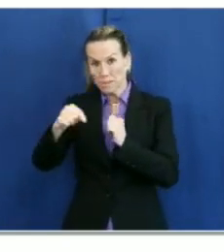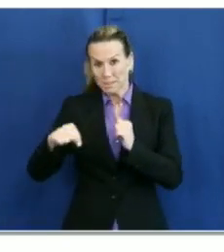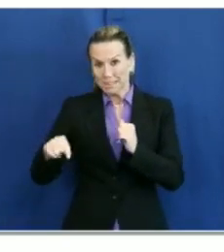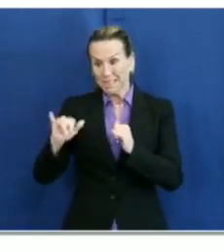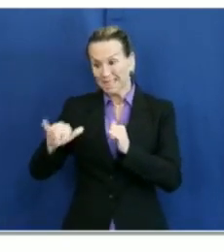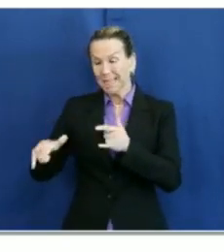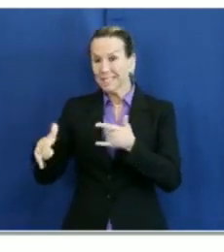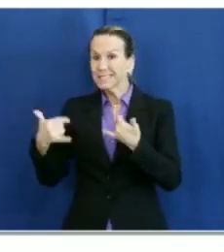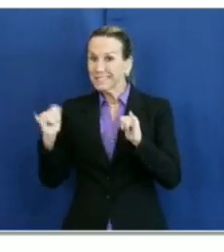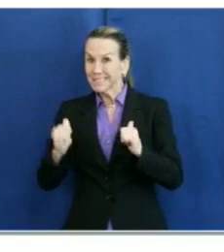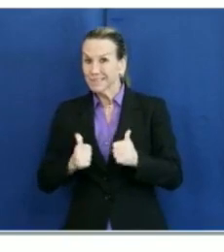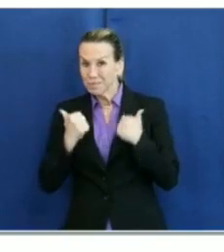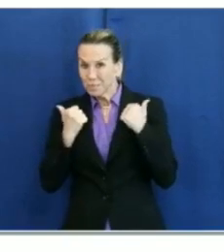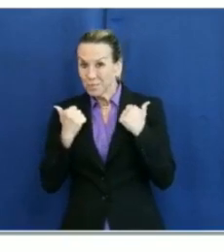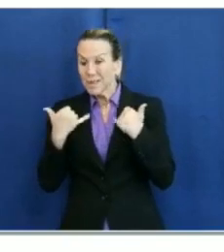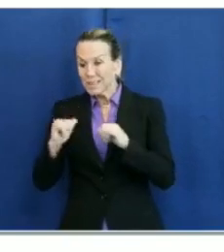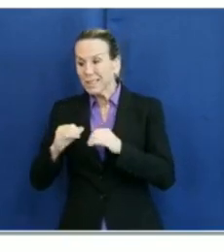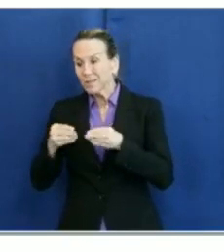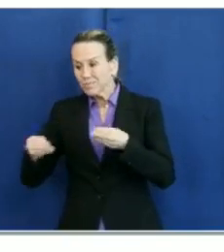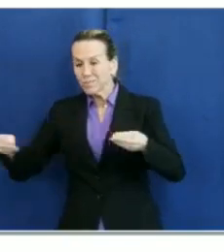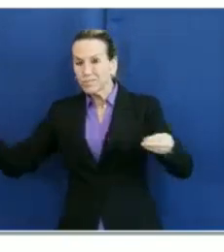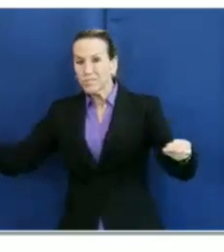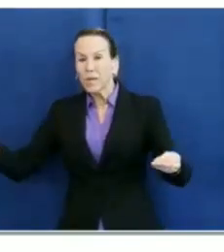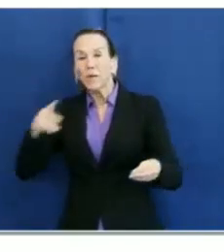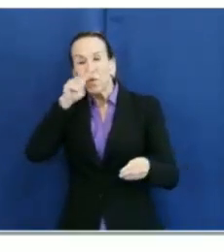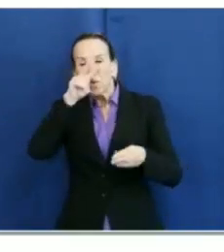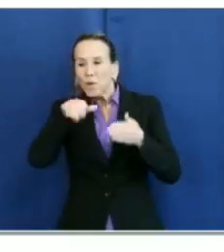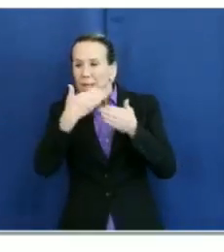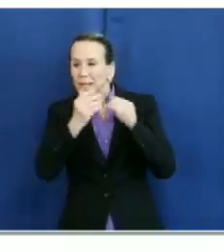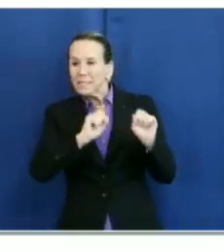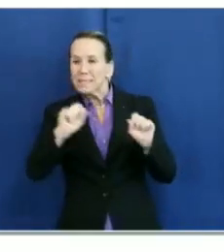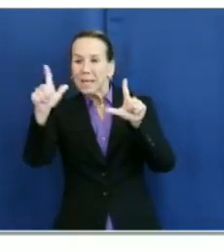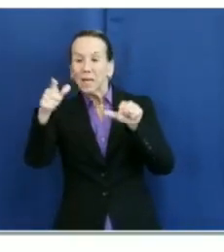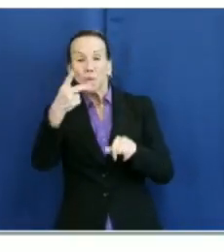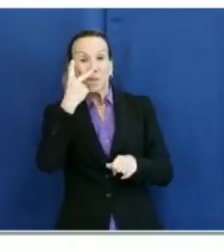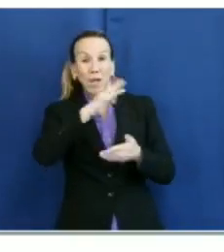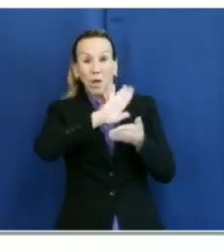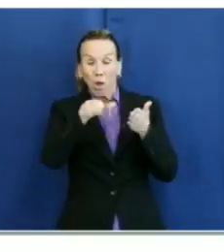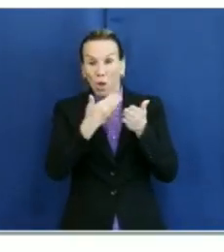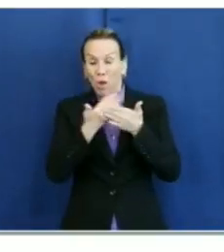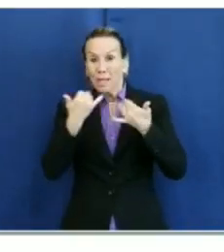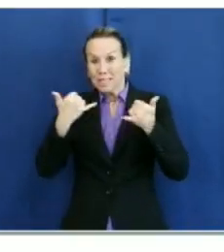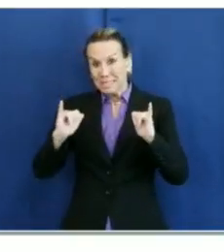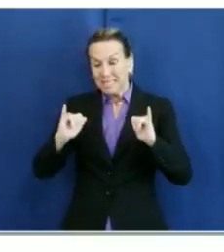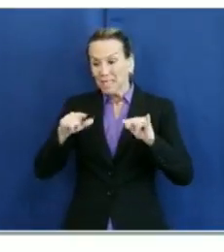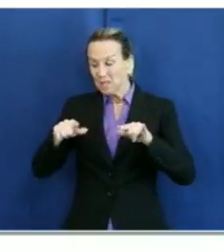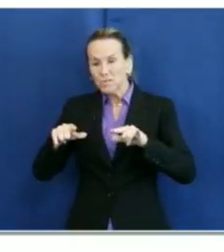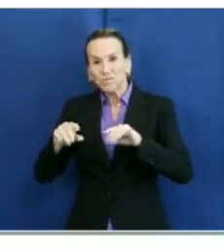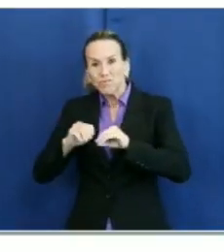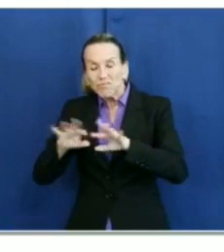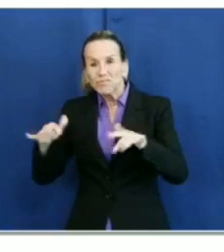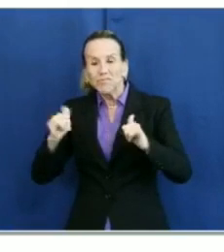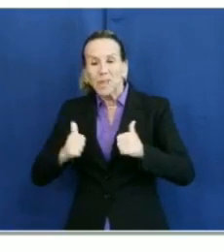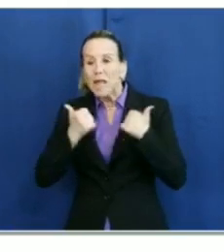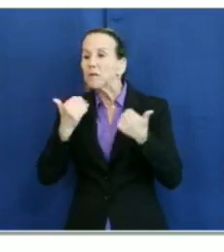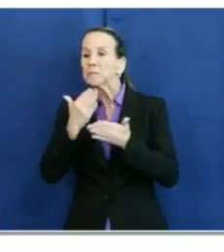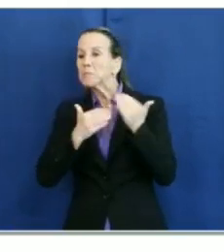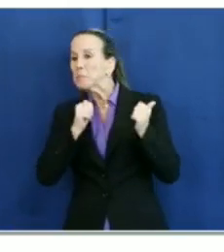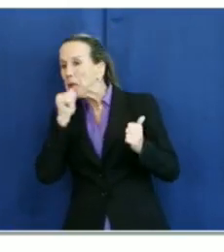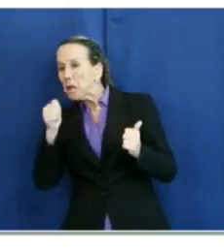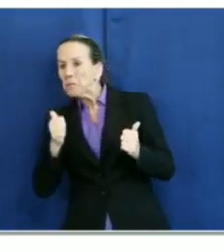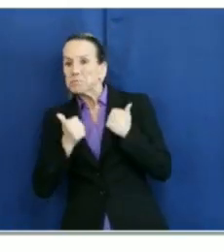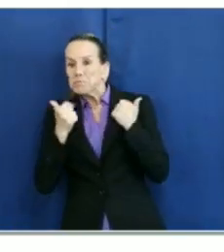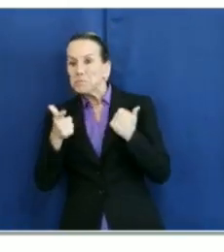This slide, the next slide, shows all active and inactive community setting outbreaks since